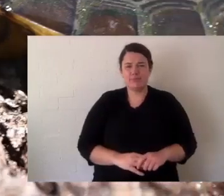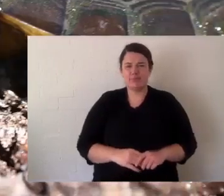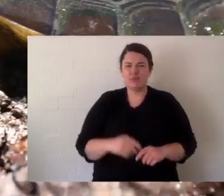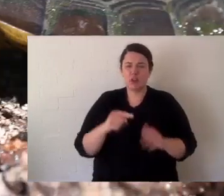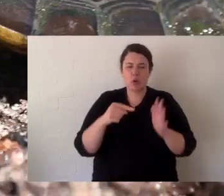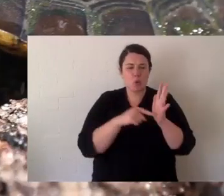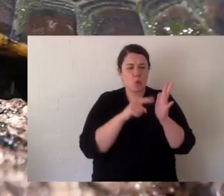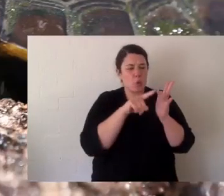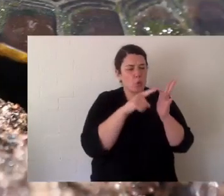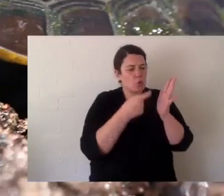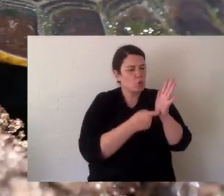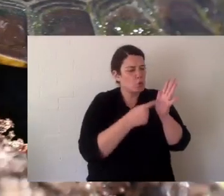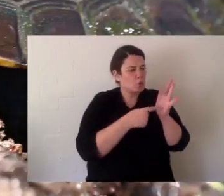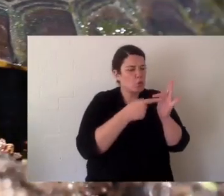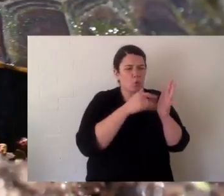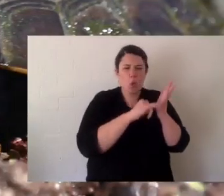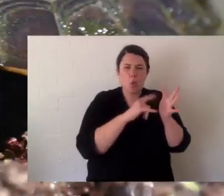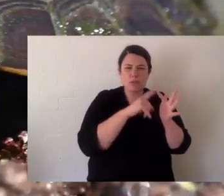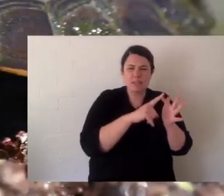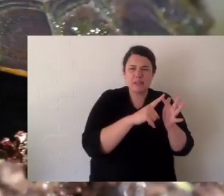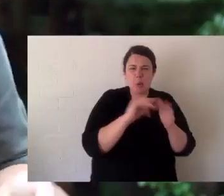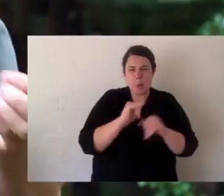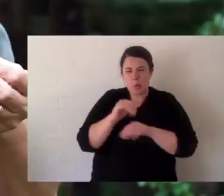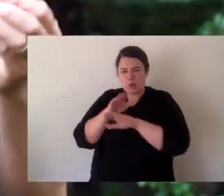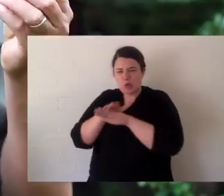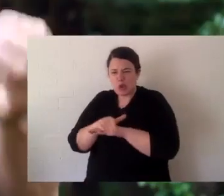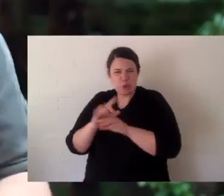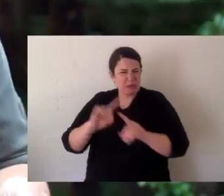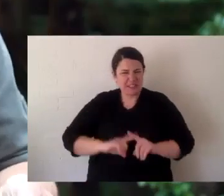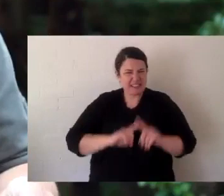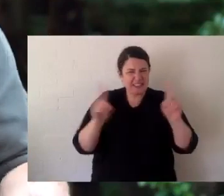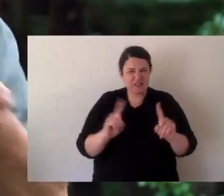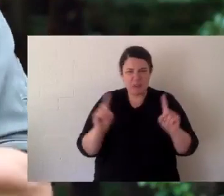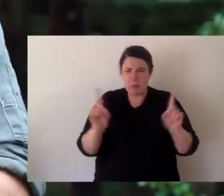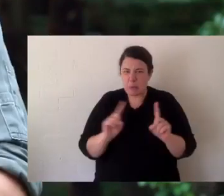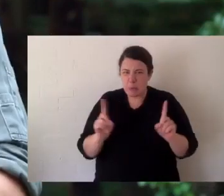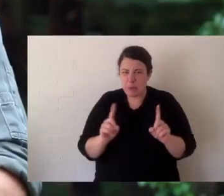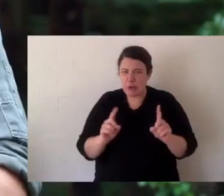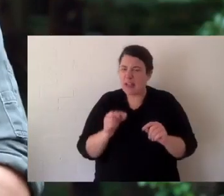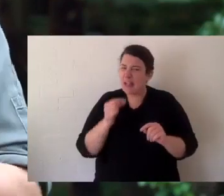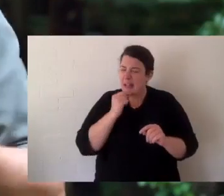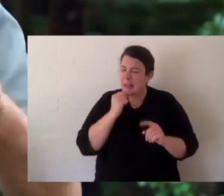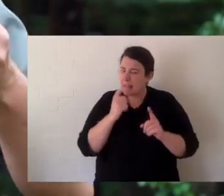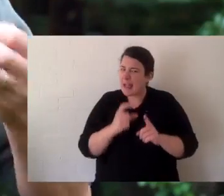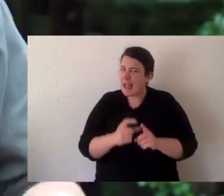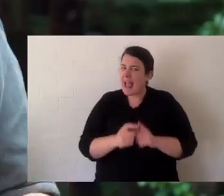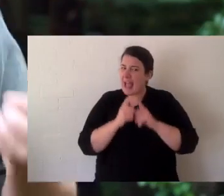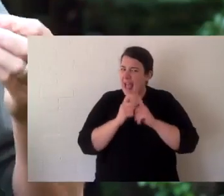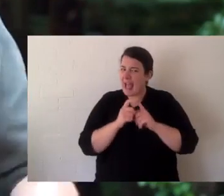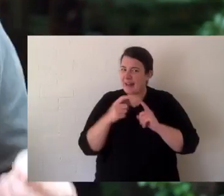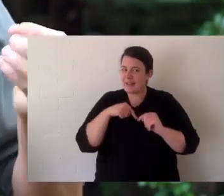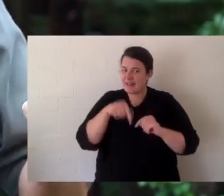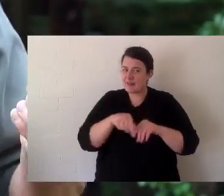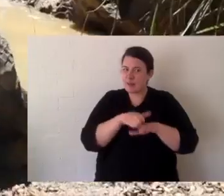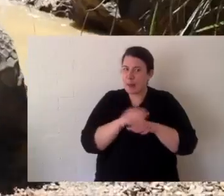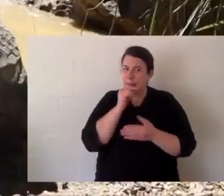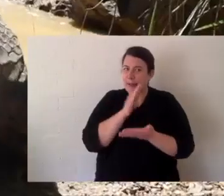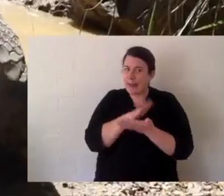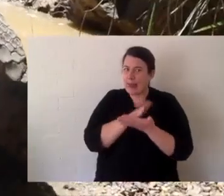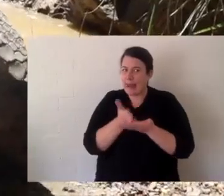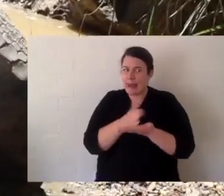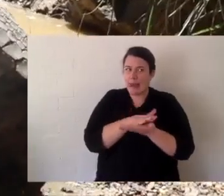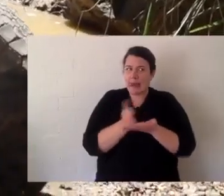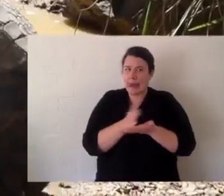they have a hard shell and people often ask what's the difference between a turtle and a tortoise? Now I like to remember it this way.